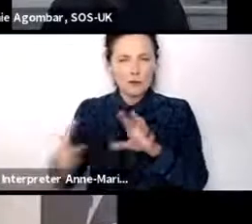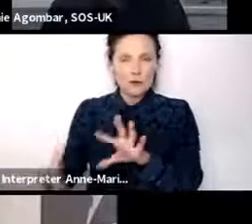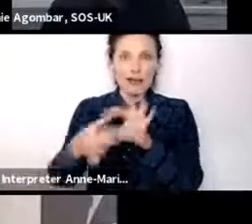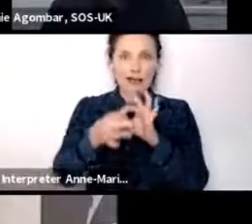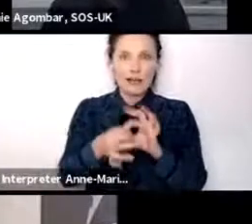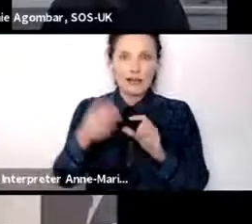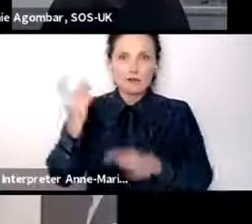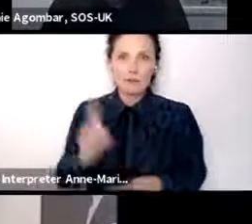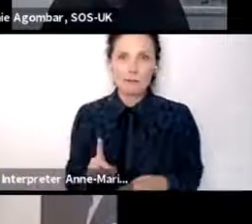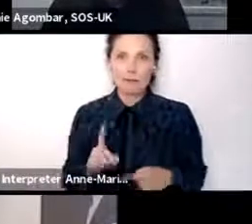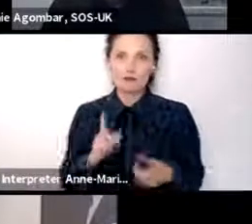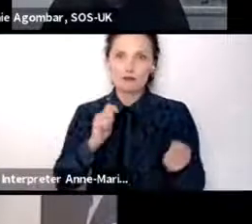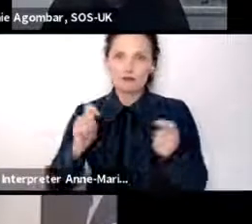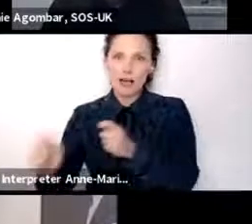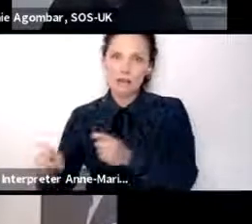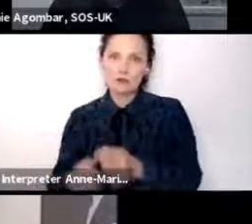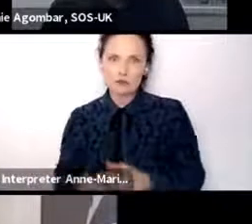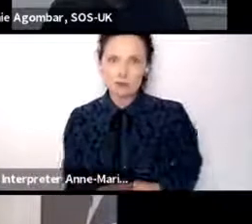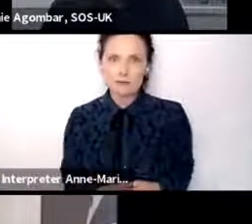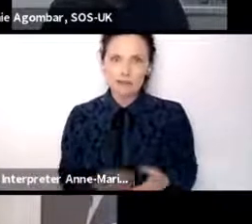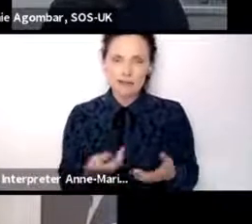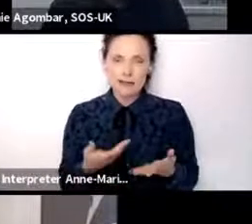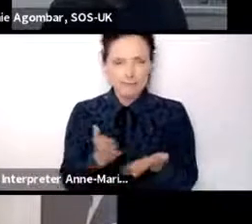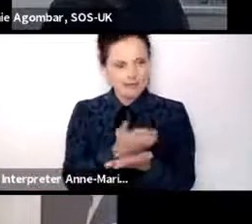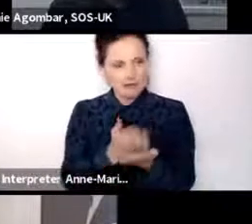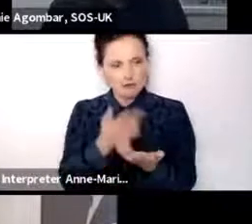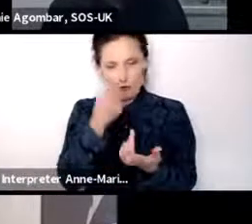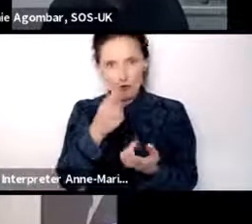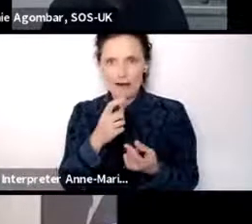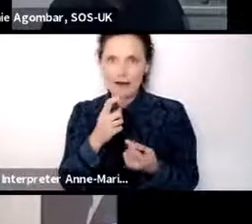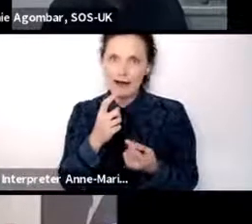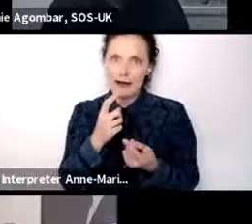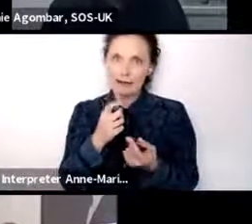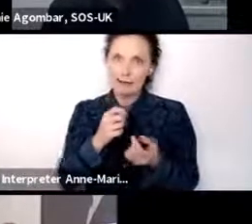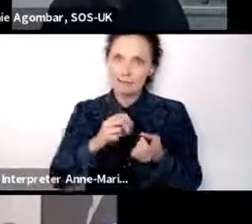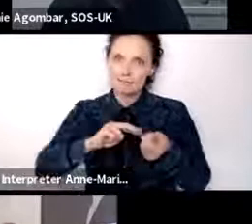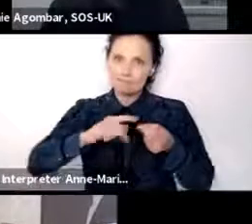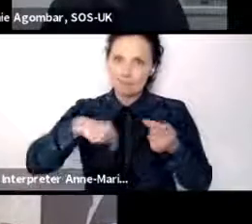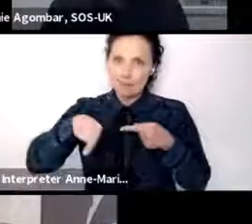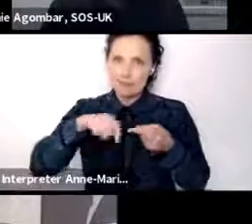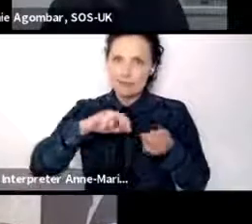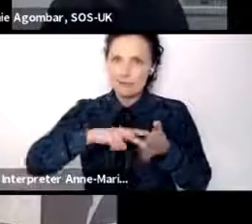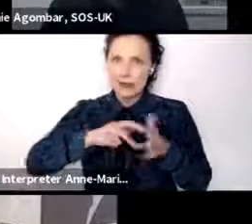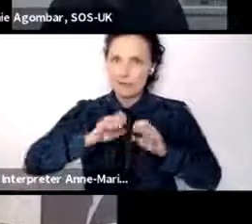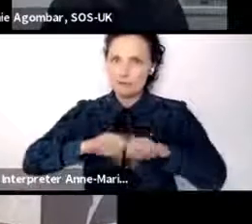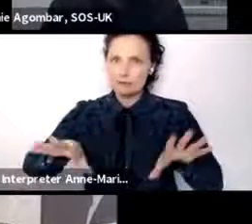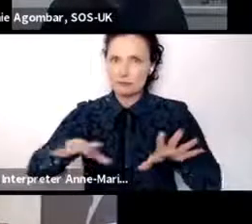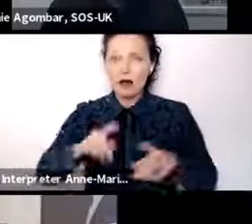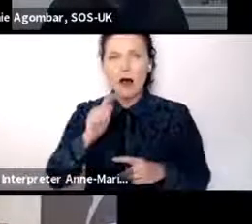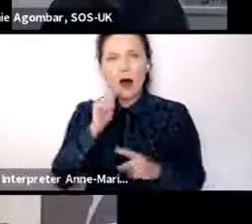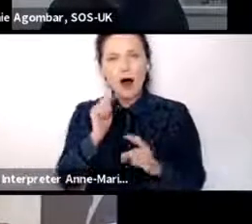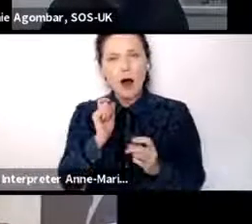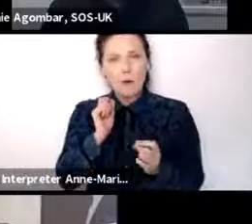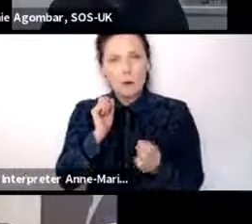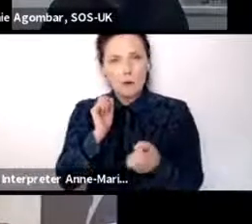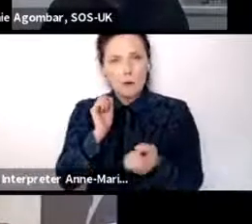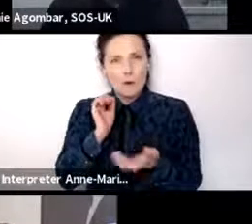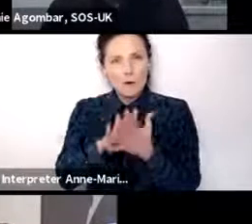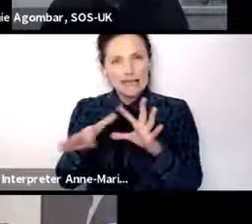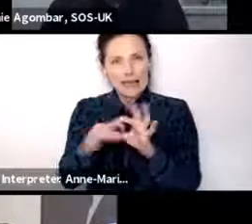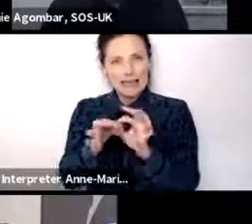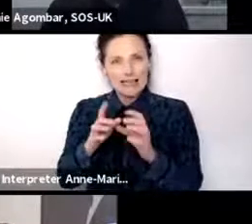of the input in these plans in in in places is important to I'll post a link to the the pledge in the chat. Thanks.